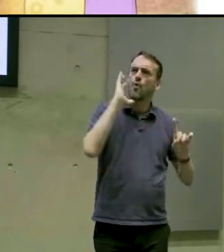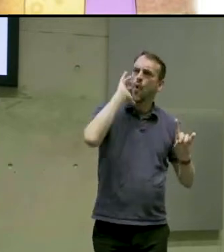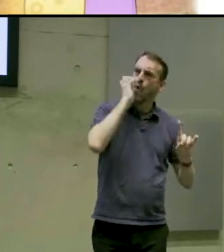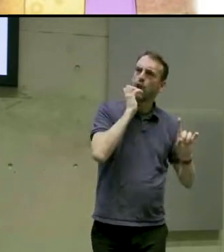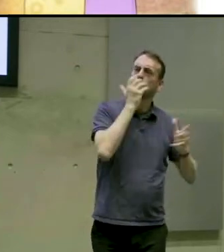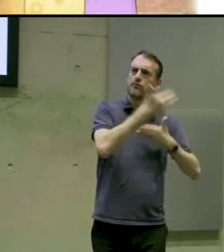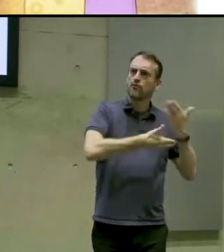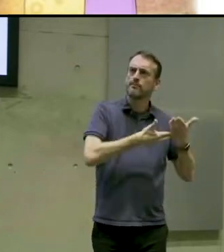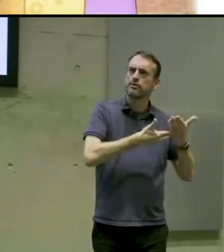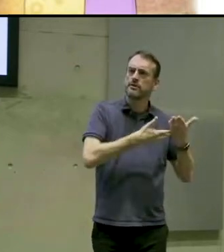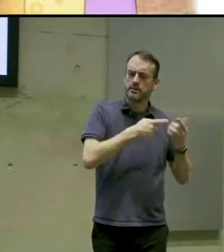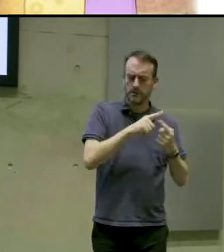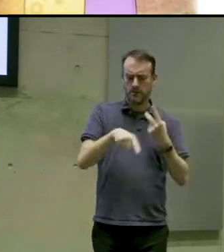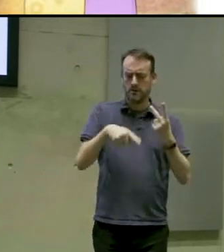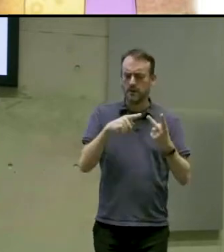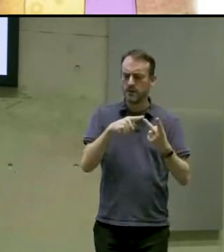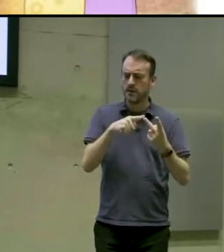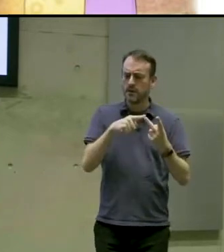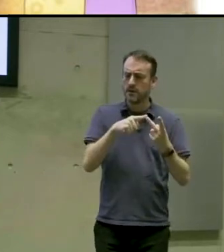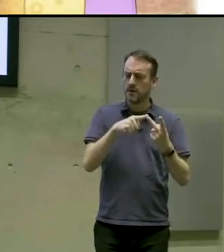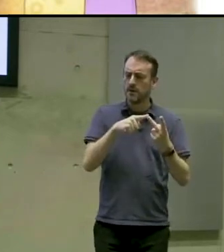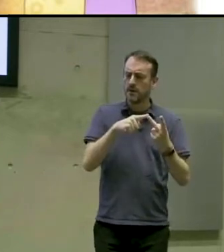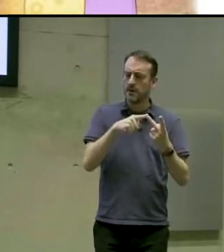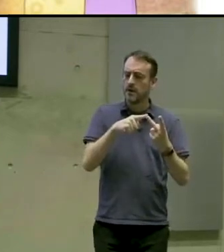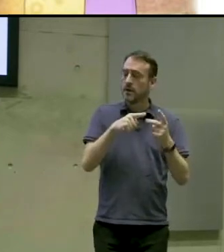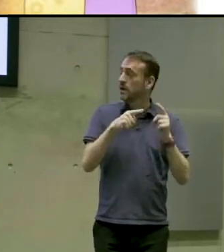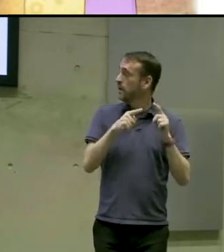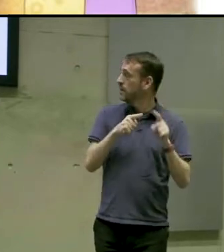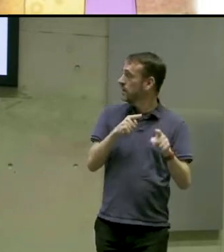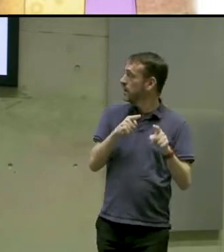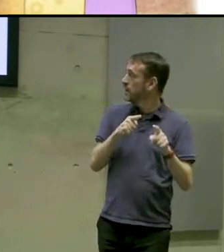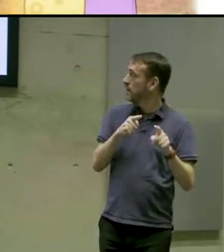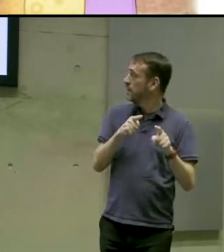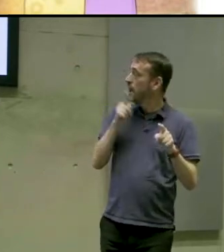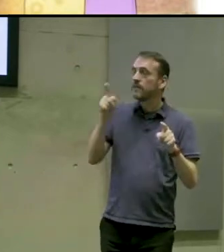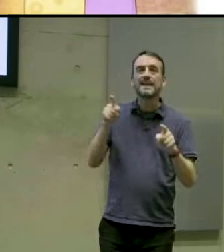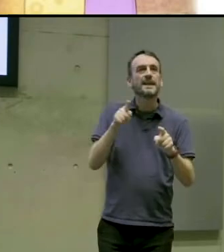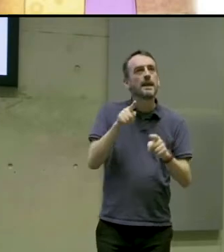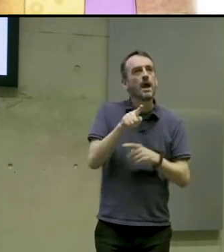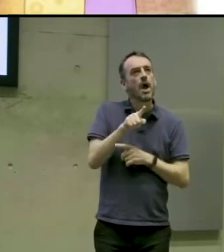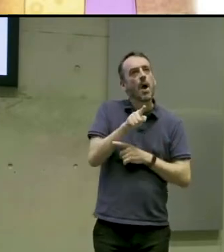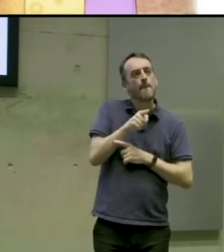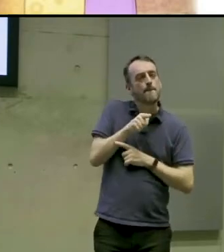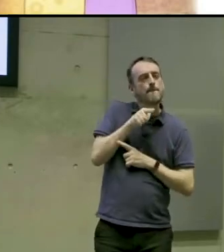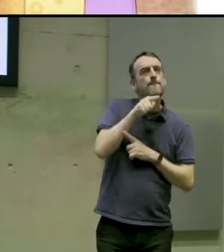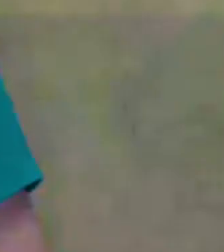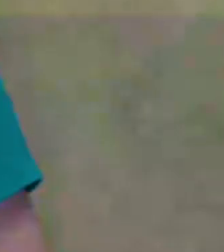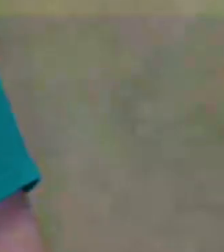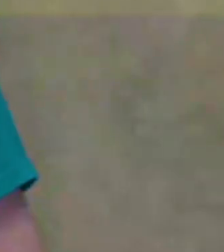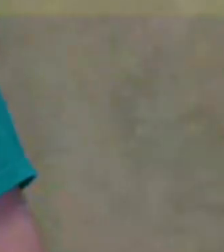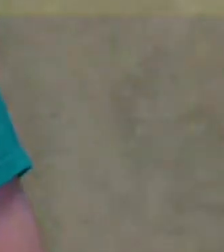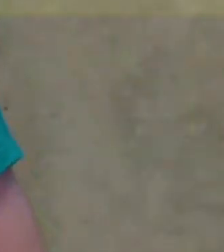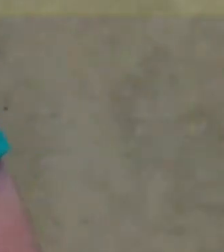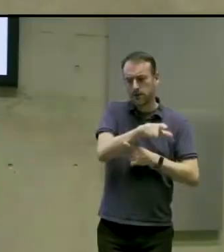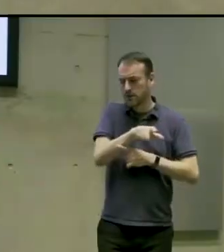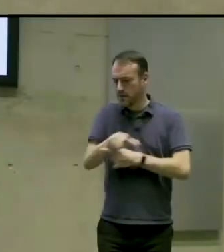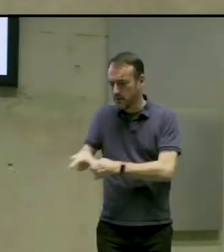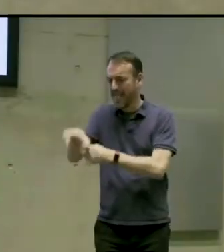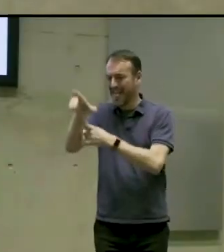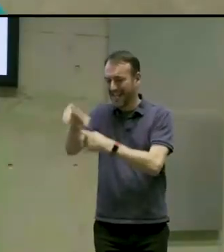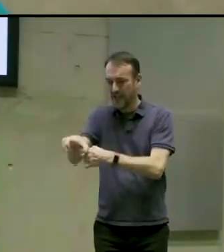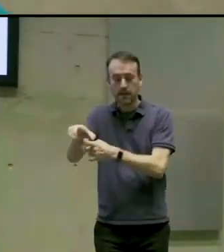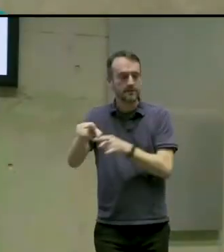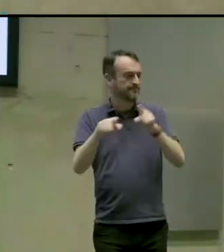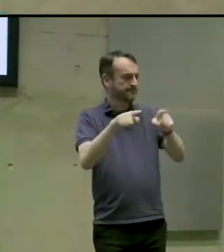point and click games, the clues in the title, you sort of are pointing and clicking. But not everyone can do that. So